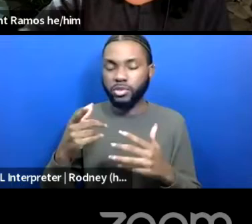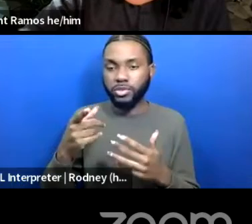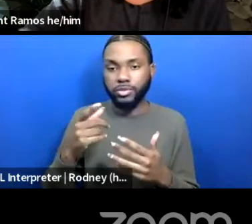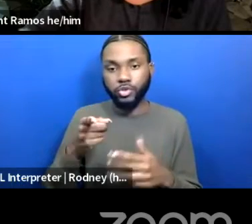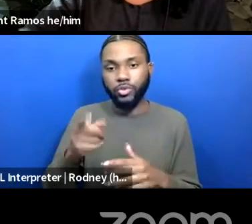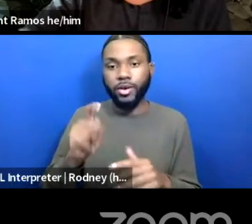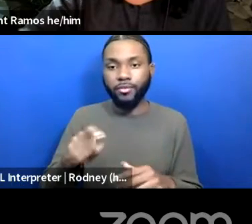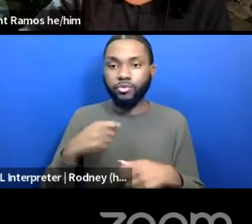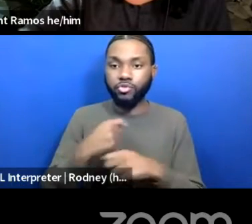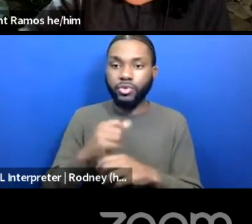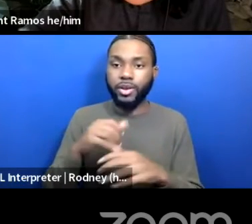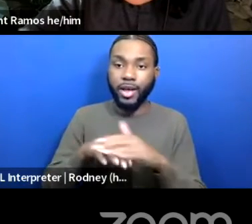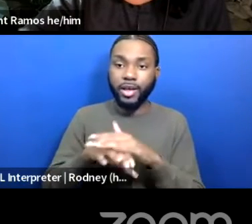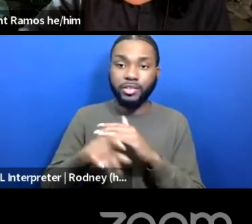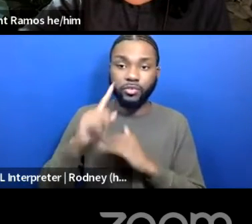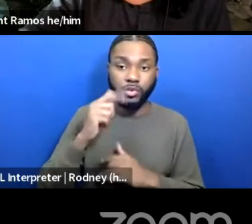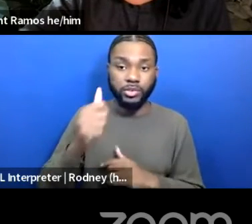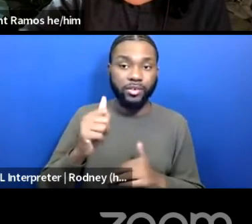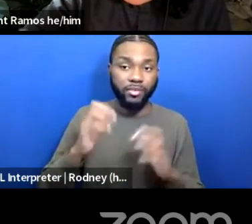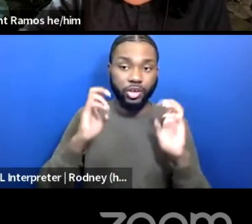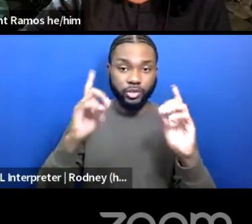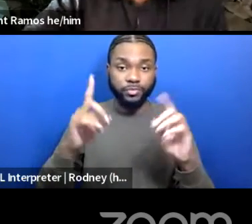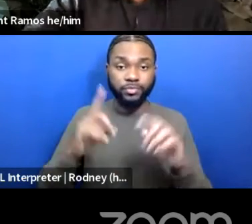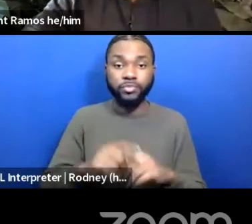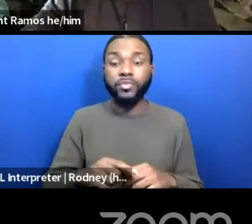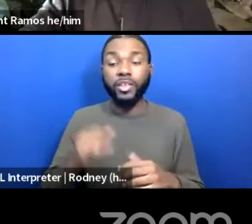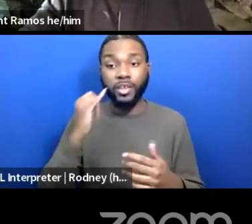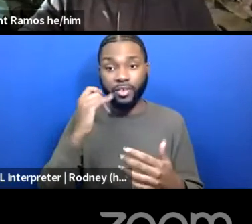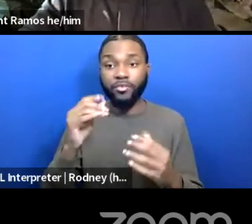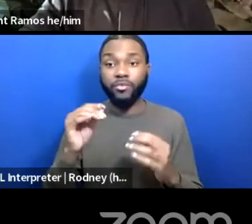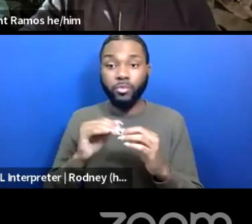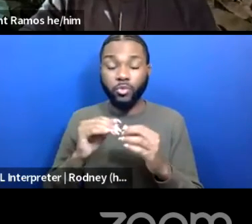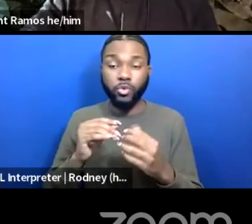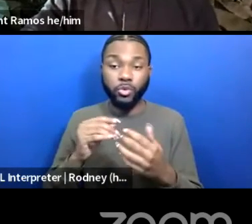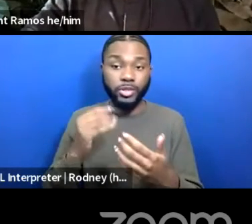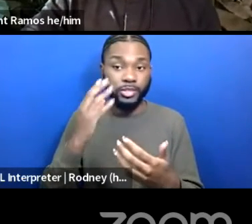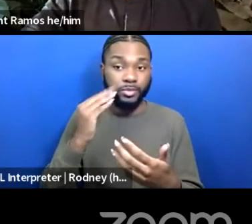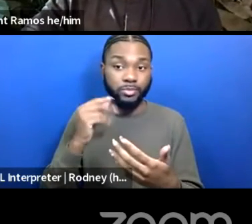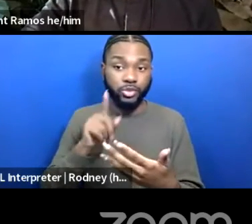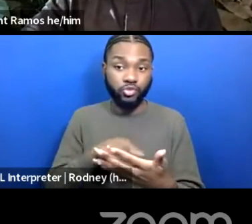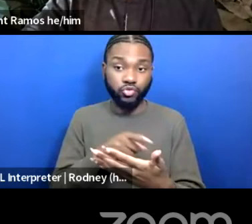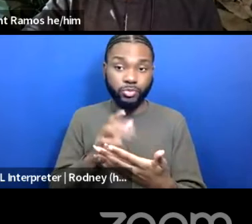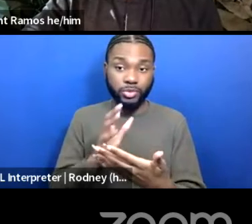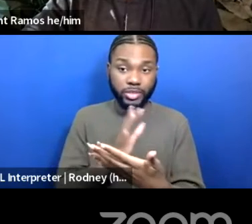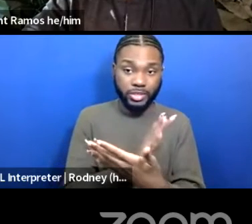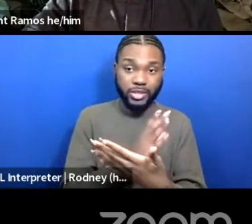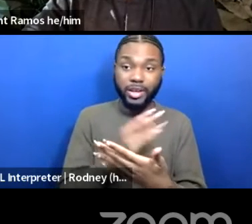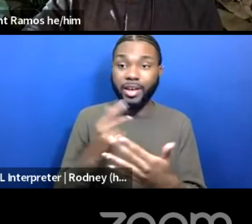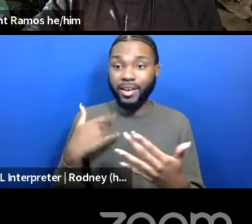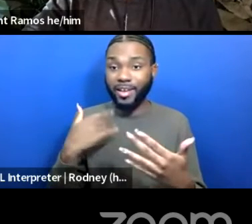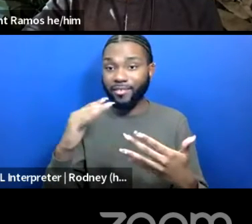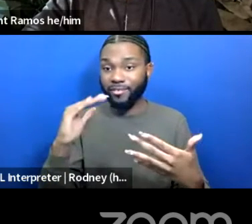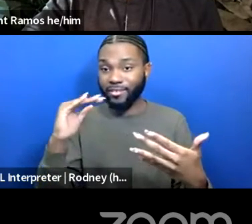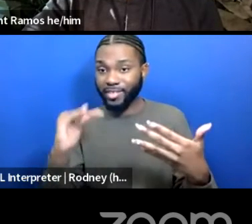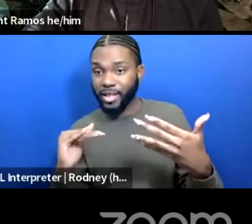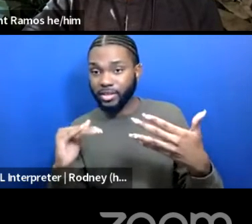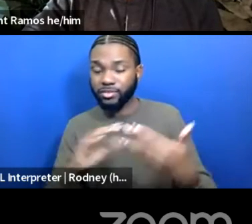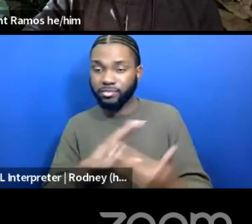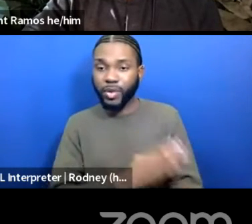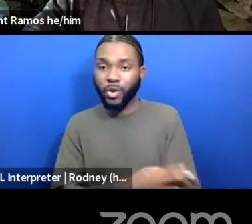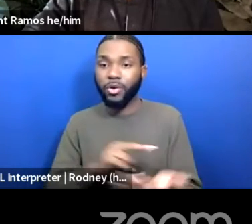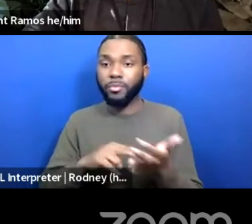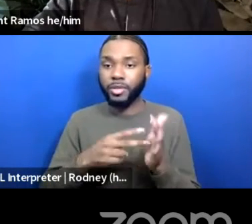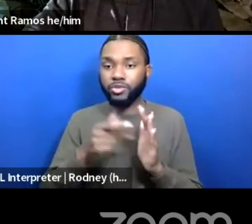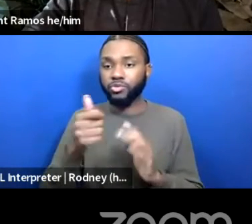to self-educate. The further toward discrimination potential you are, and the lower you are on the power dynamic, you're the one with the greatest